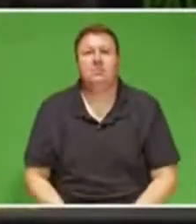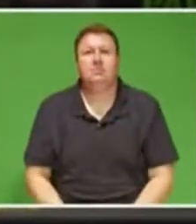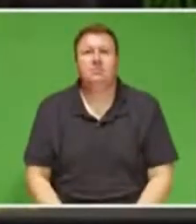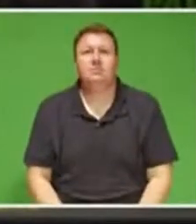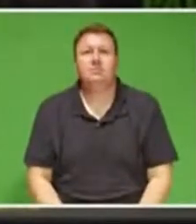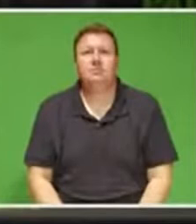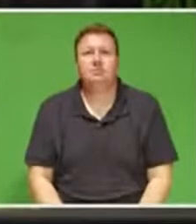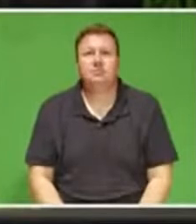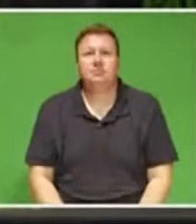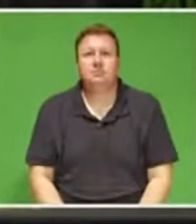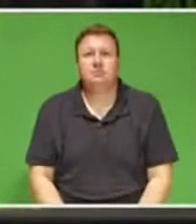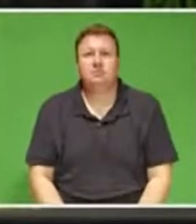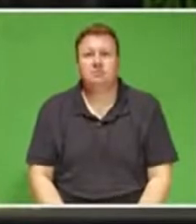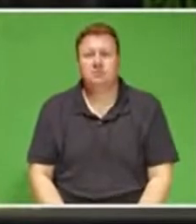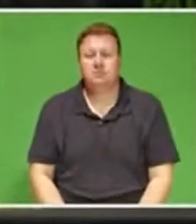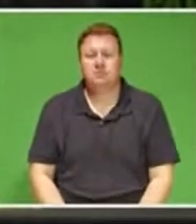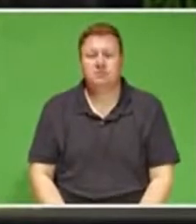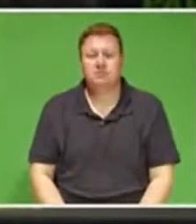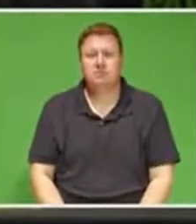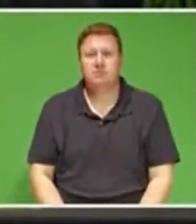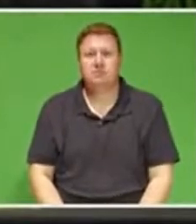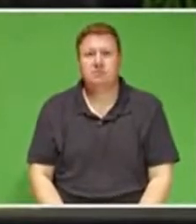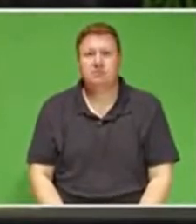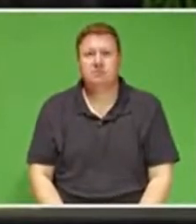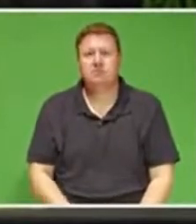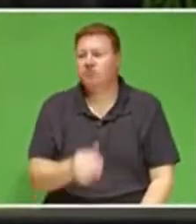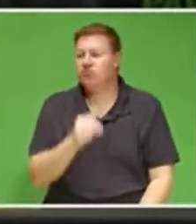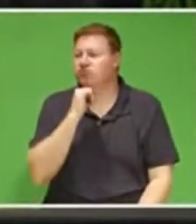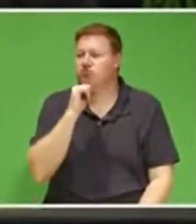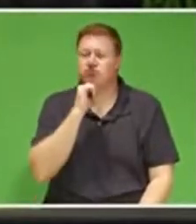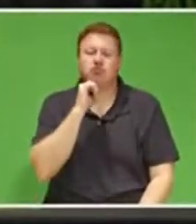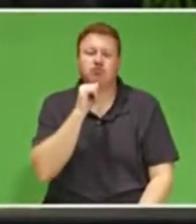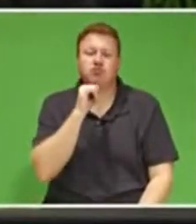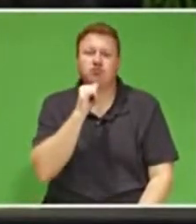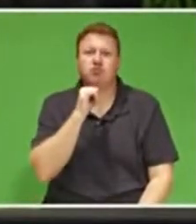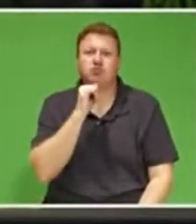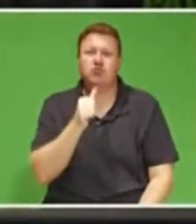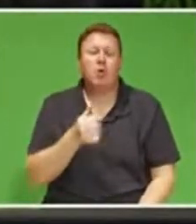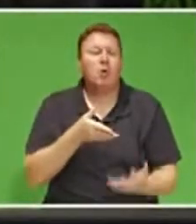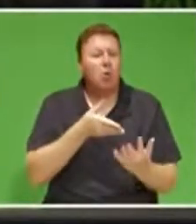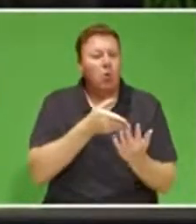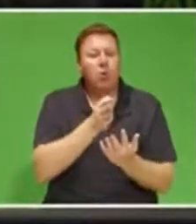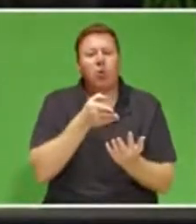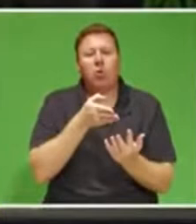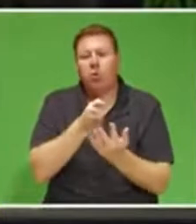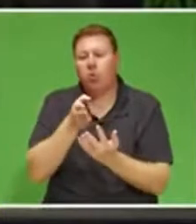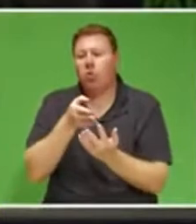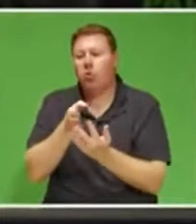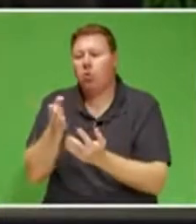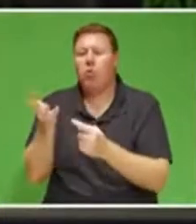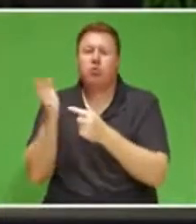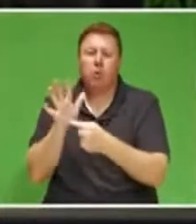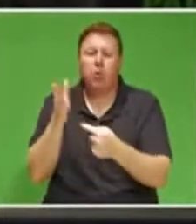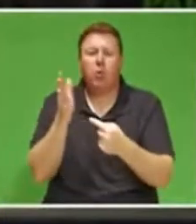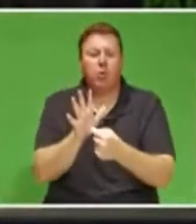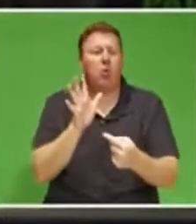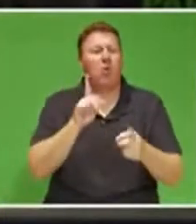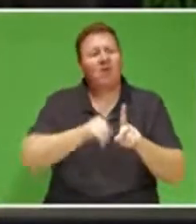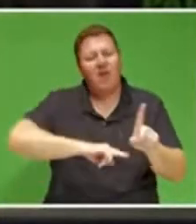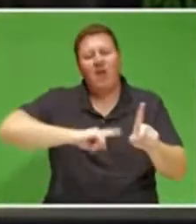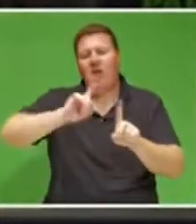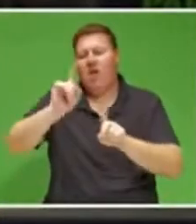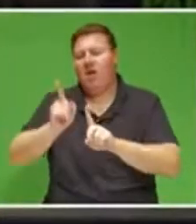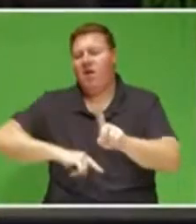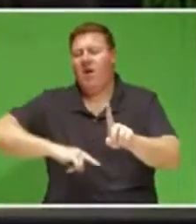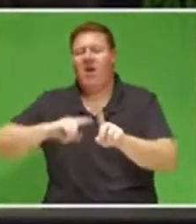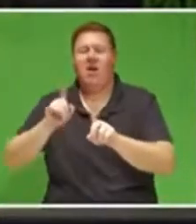And we do not need to go through a litany of the various failures that